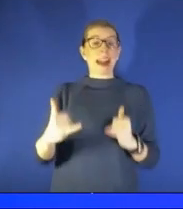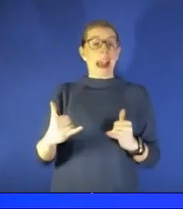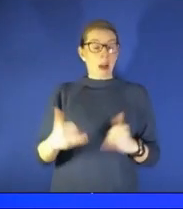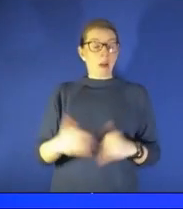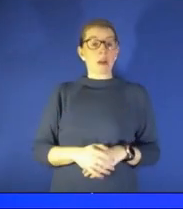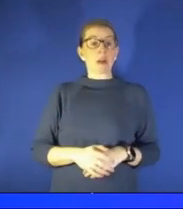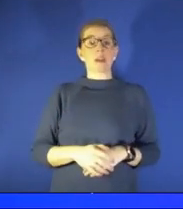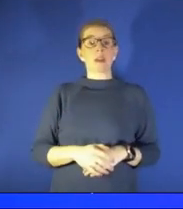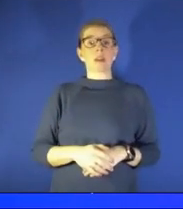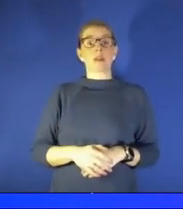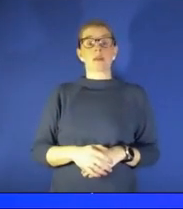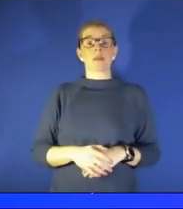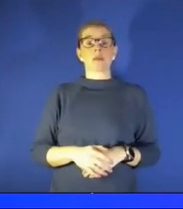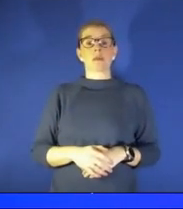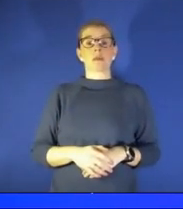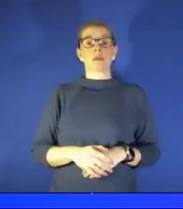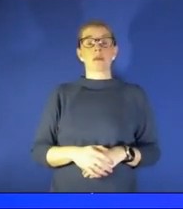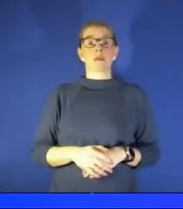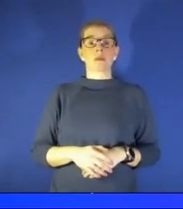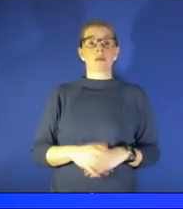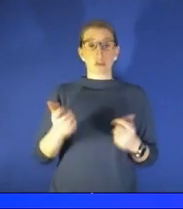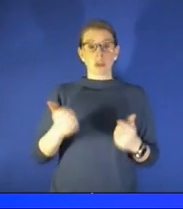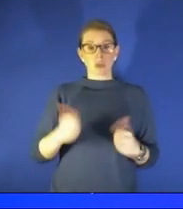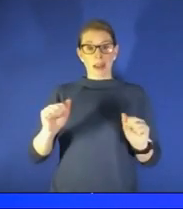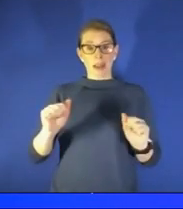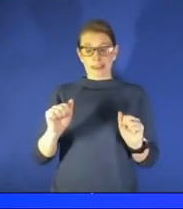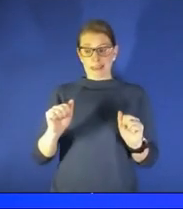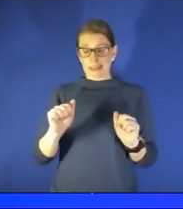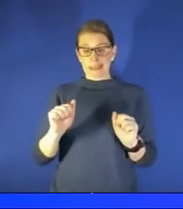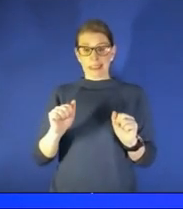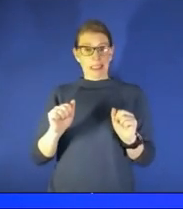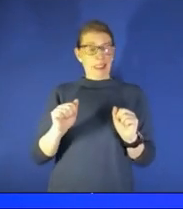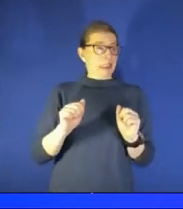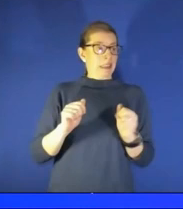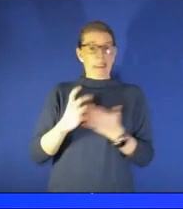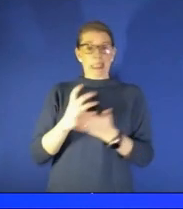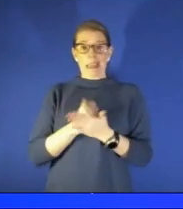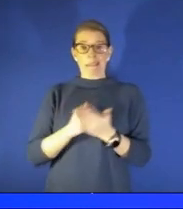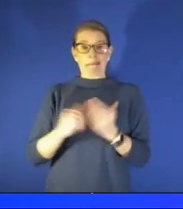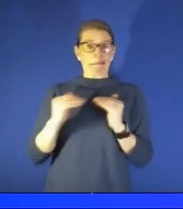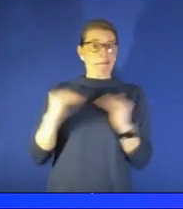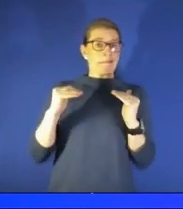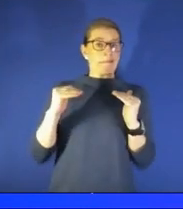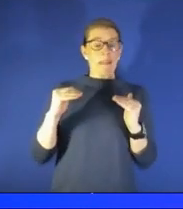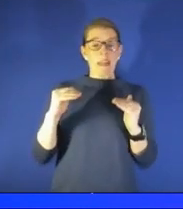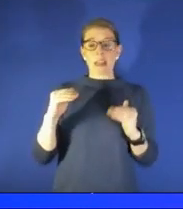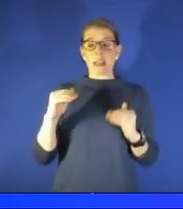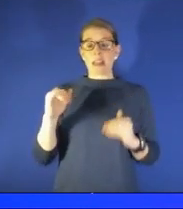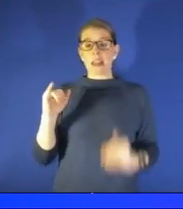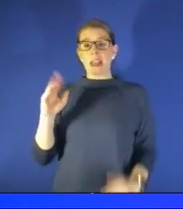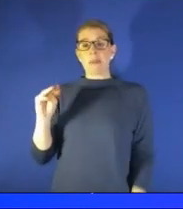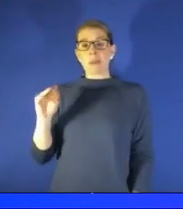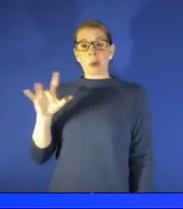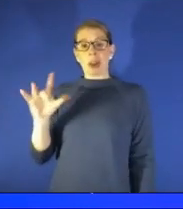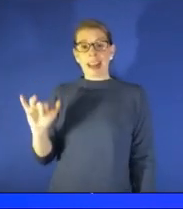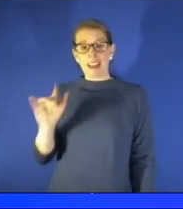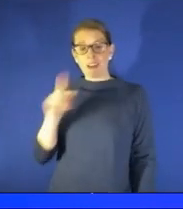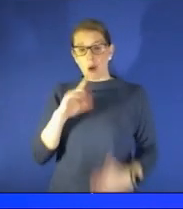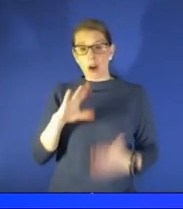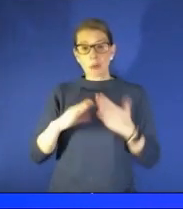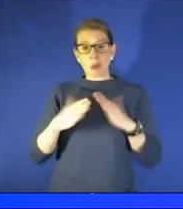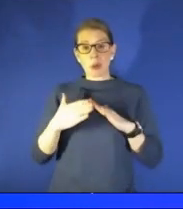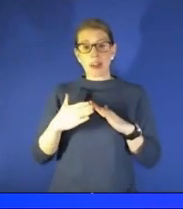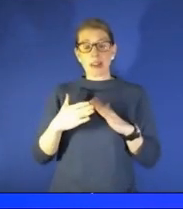enough population immunity that we can stop seeing the emergence of variants and